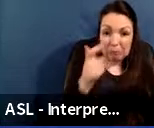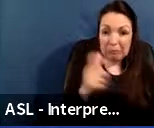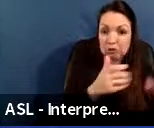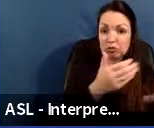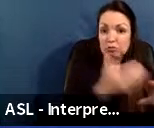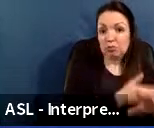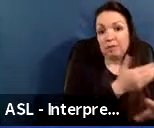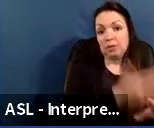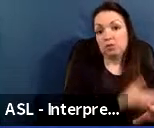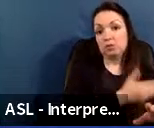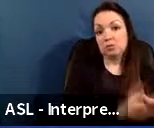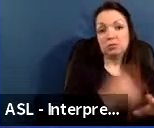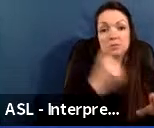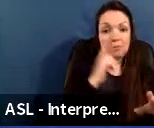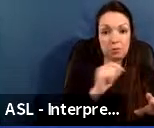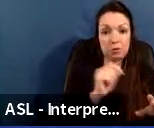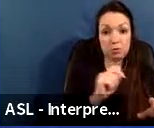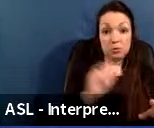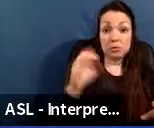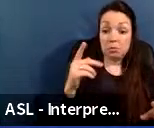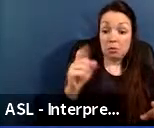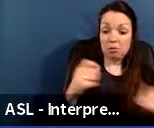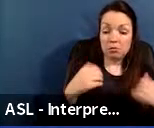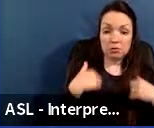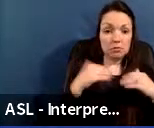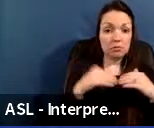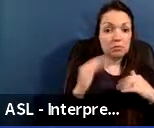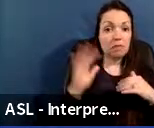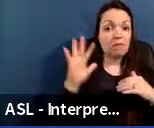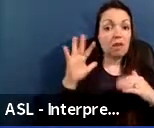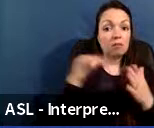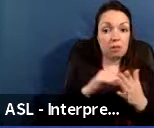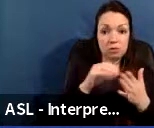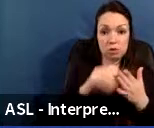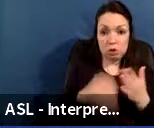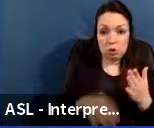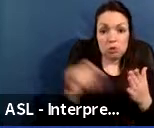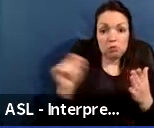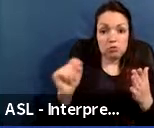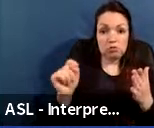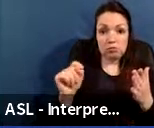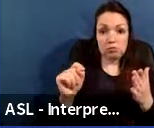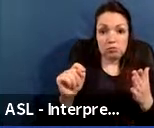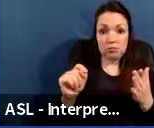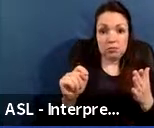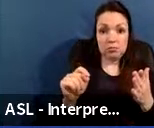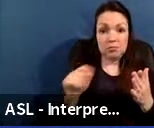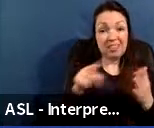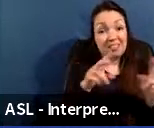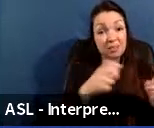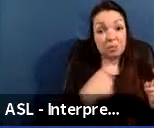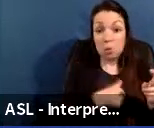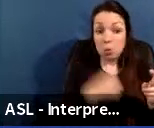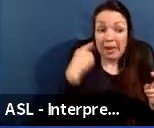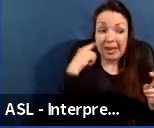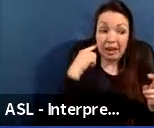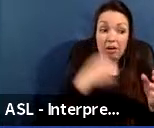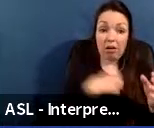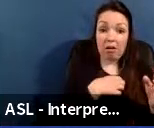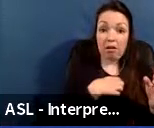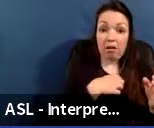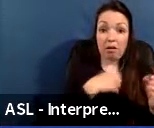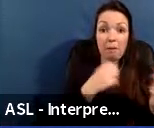renovations. CPS has over 5,000 student restrooms, and this is a subject that we've heard a lot about from